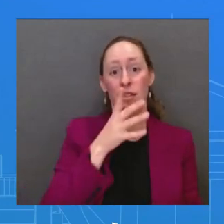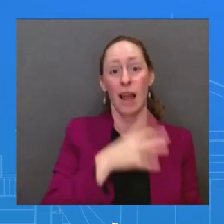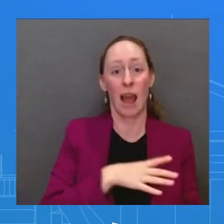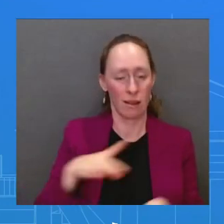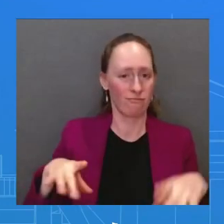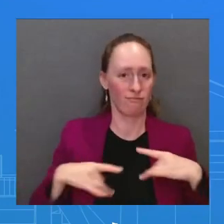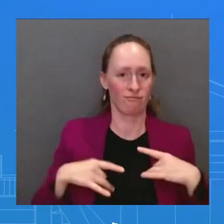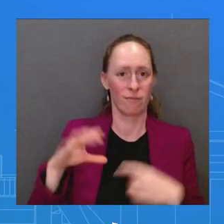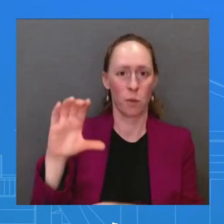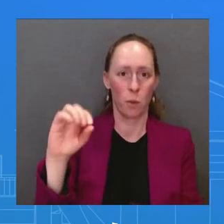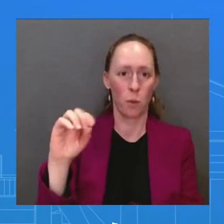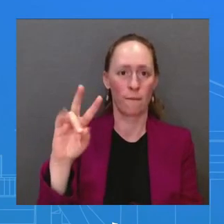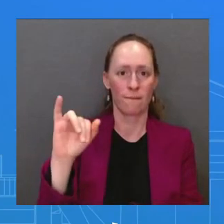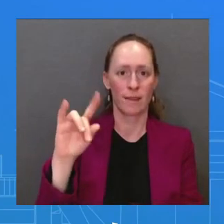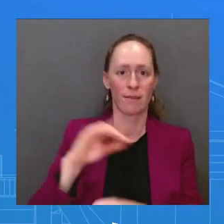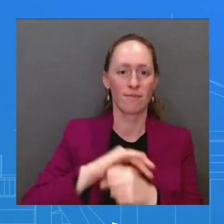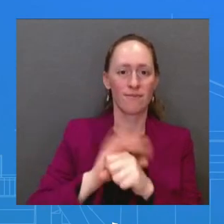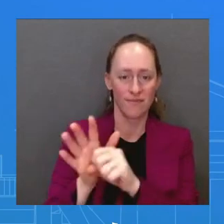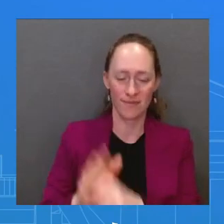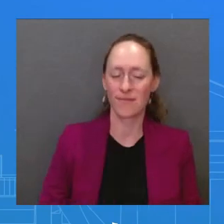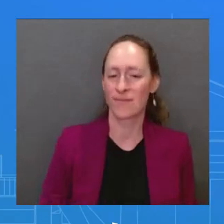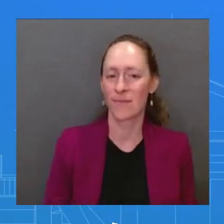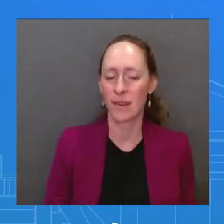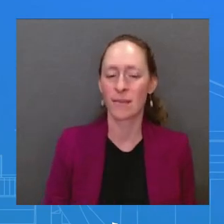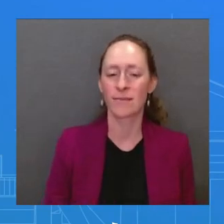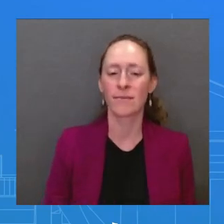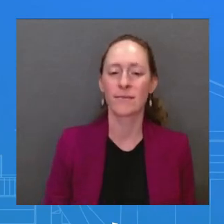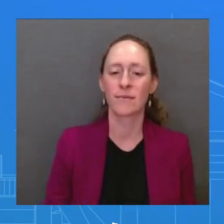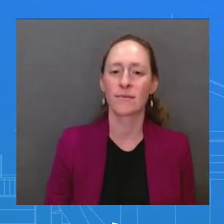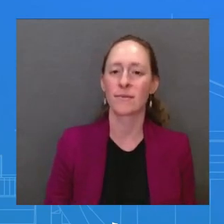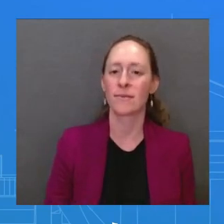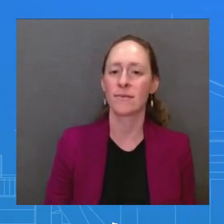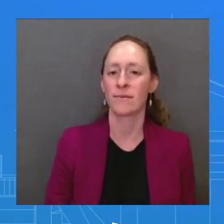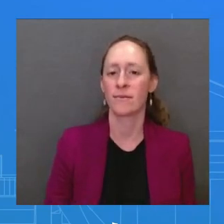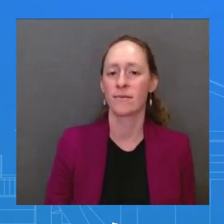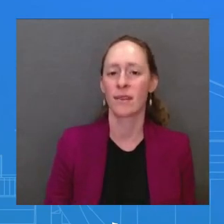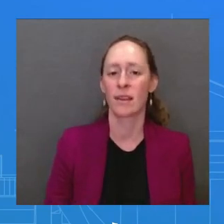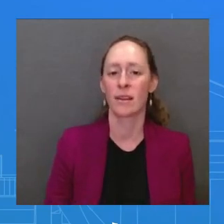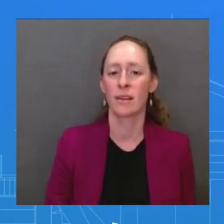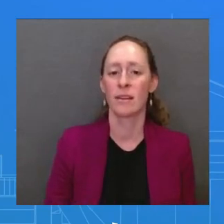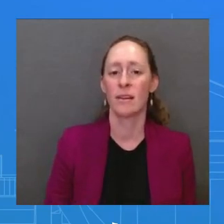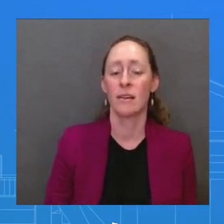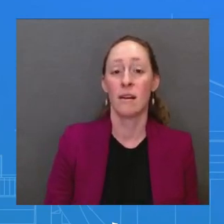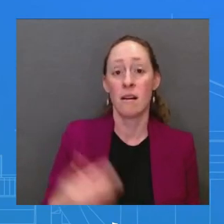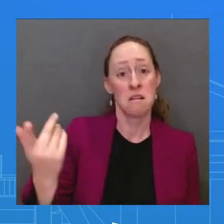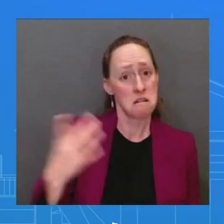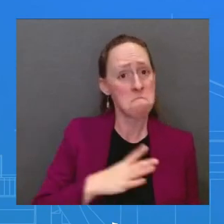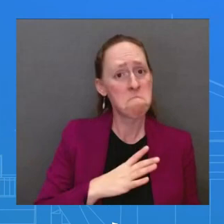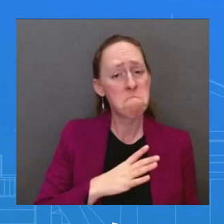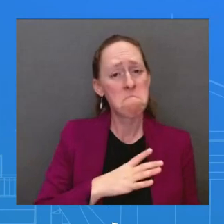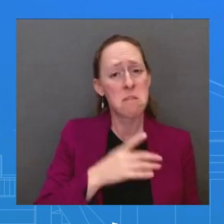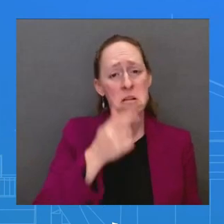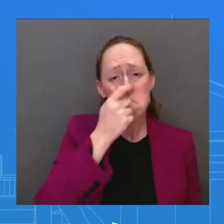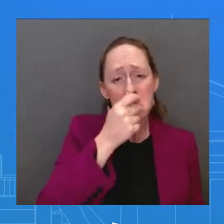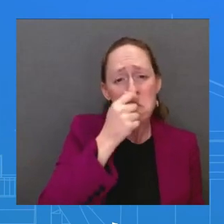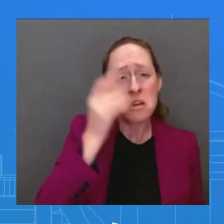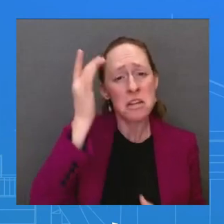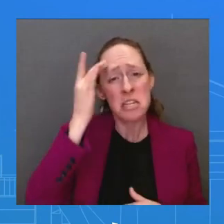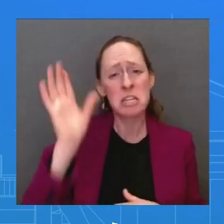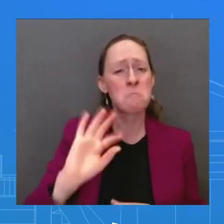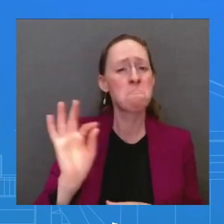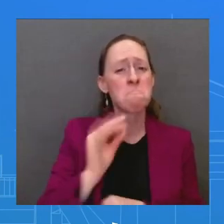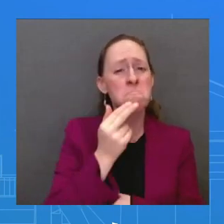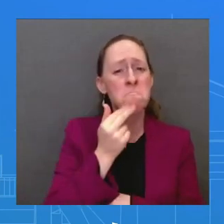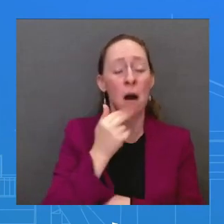experiencing mild symptoms and will remain in Delaware for the week. President Biden tested negative last night for COVID-19 and tested